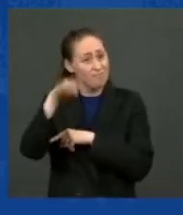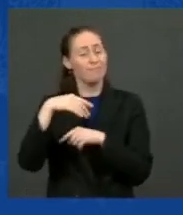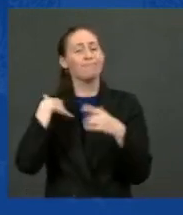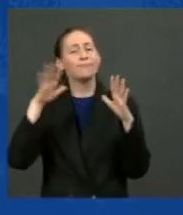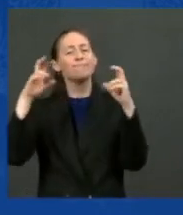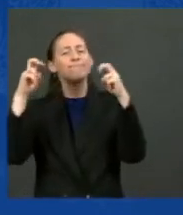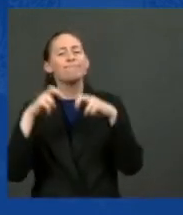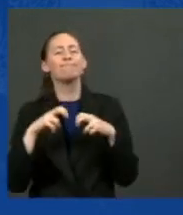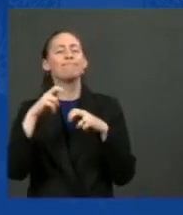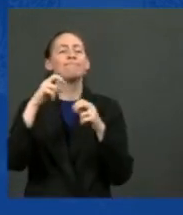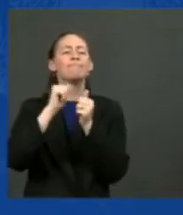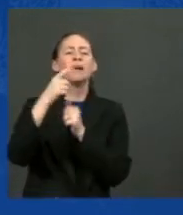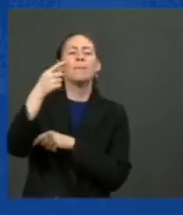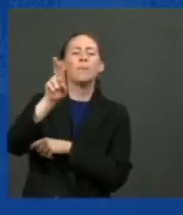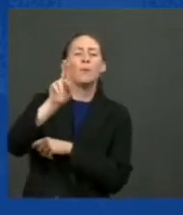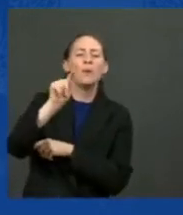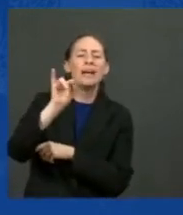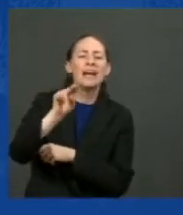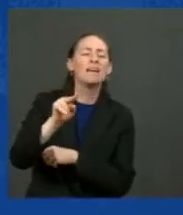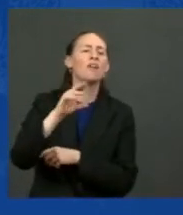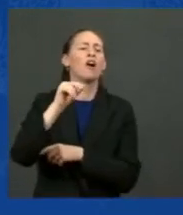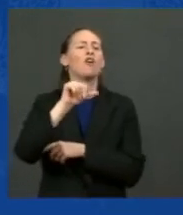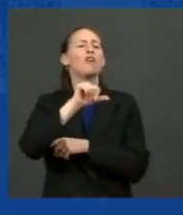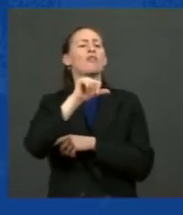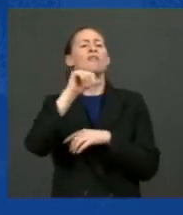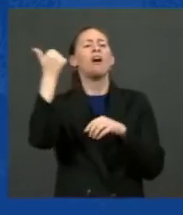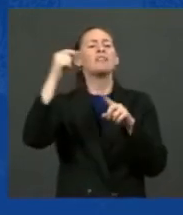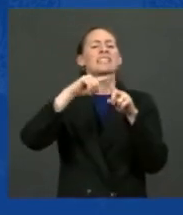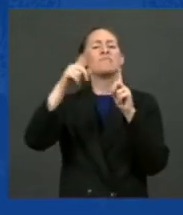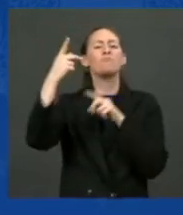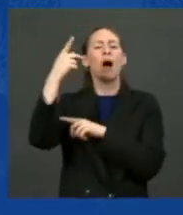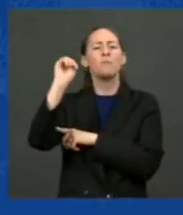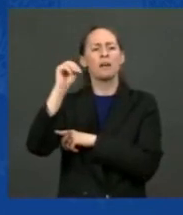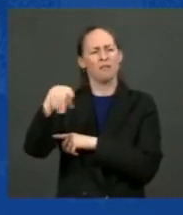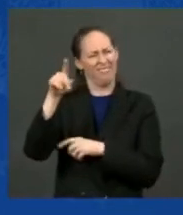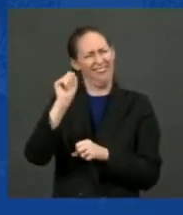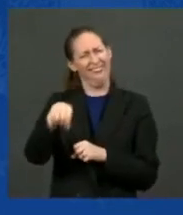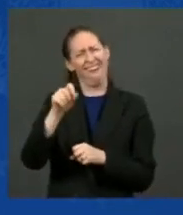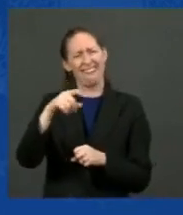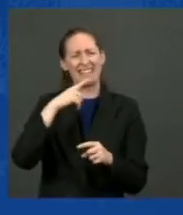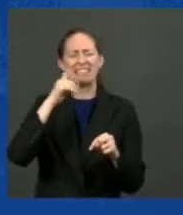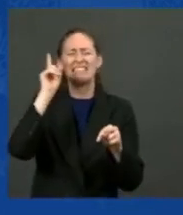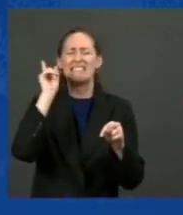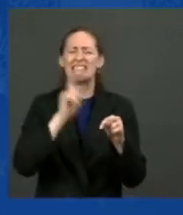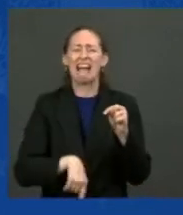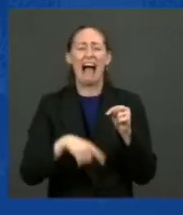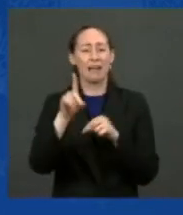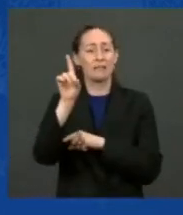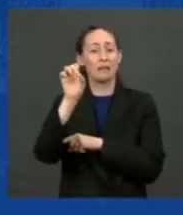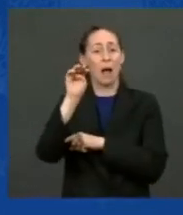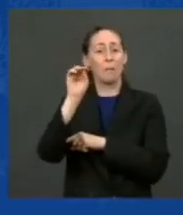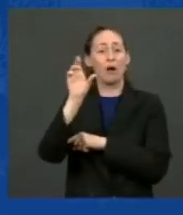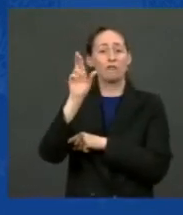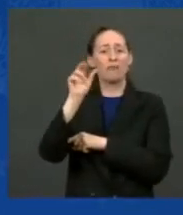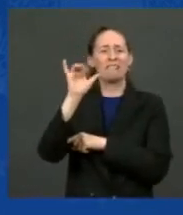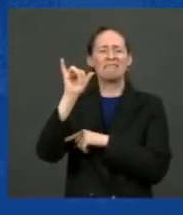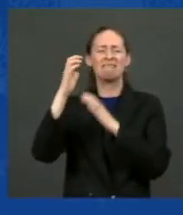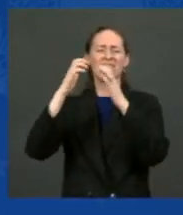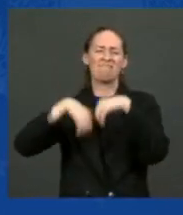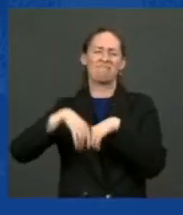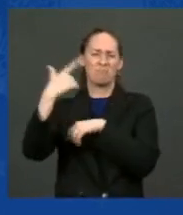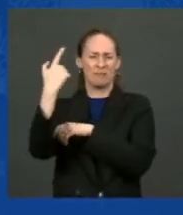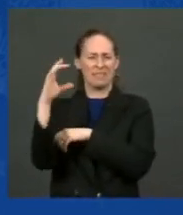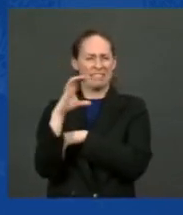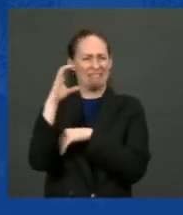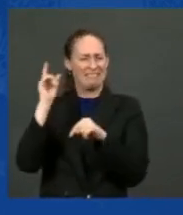Jinping and other leaders, they truly believe that we can't compete in the 21st century because things are moving so fast,